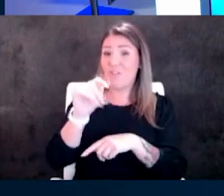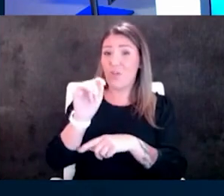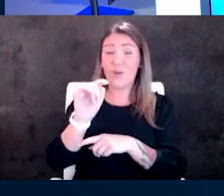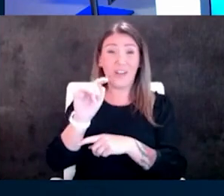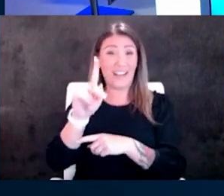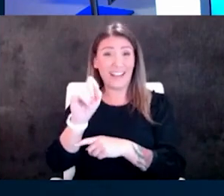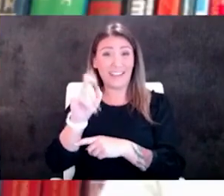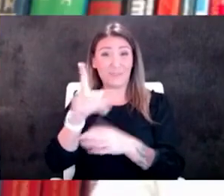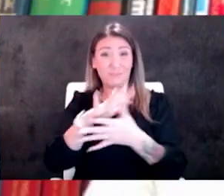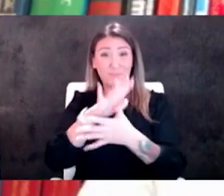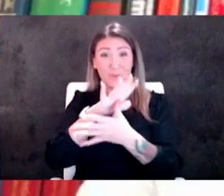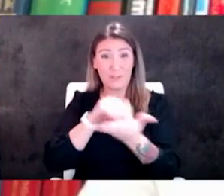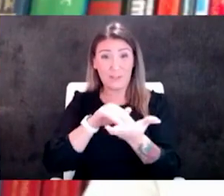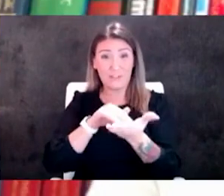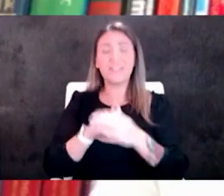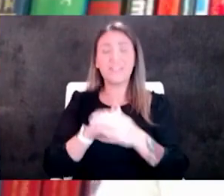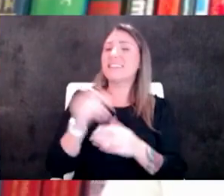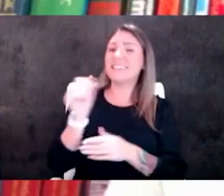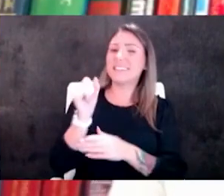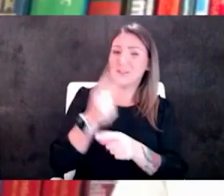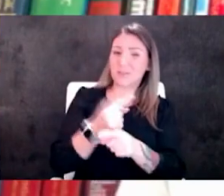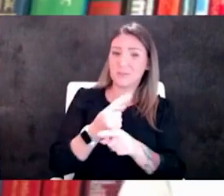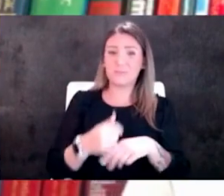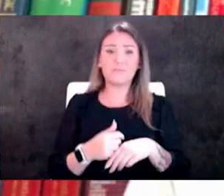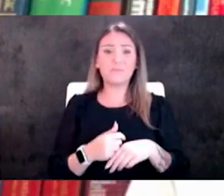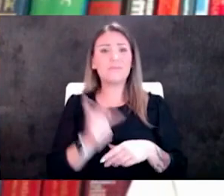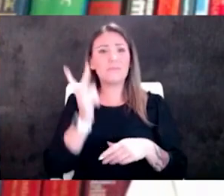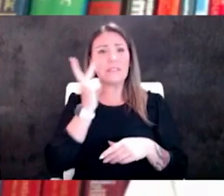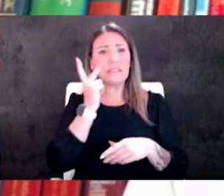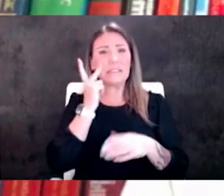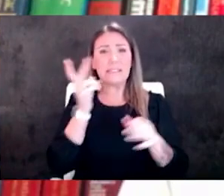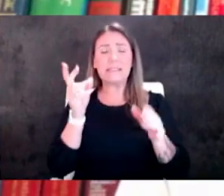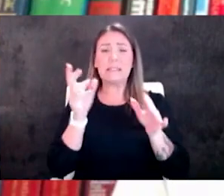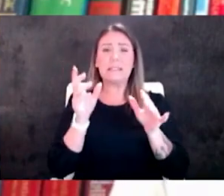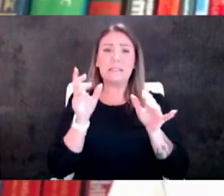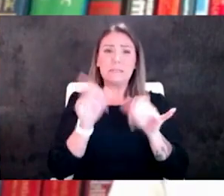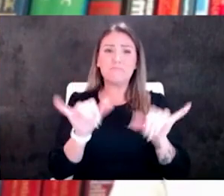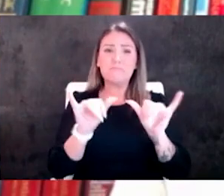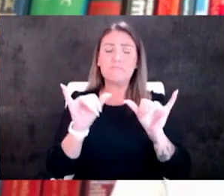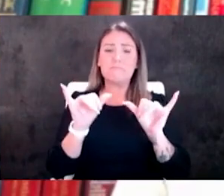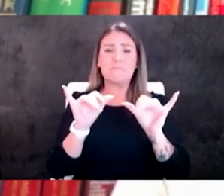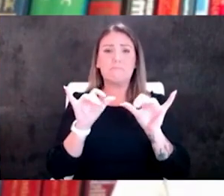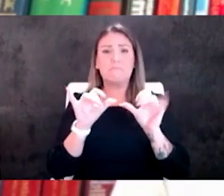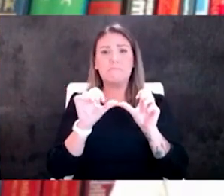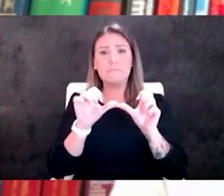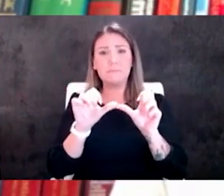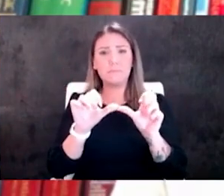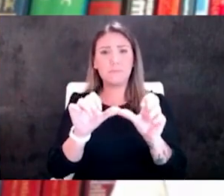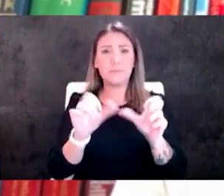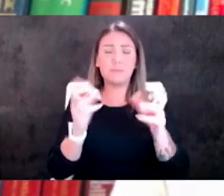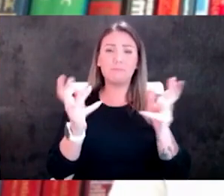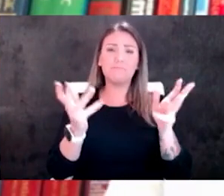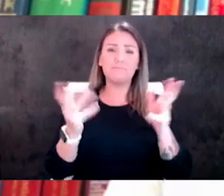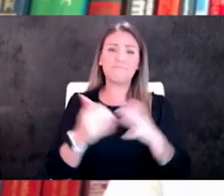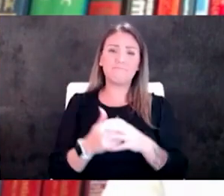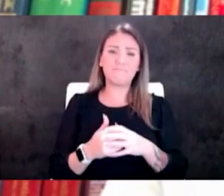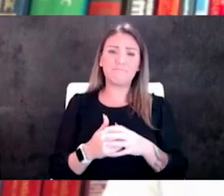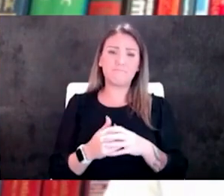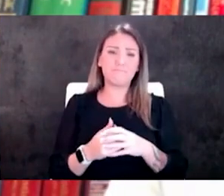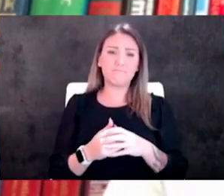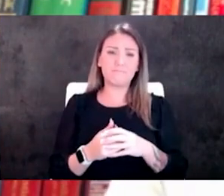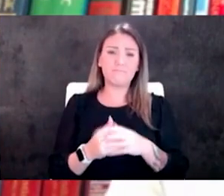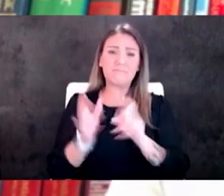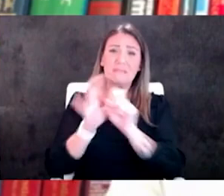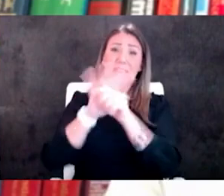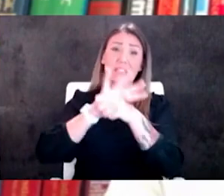that's right well we're seeing a pretty consistent COVID